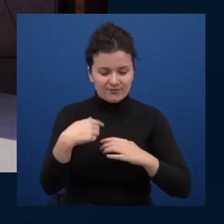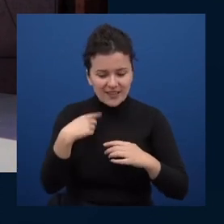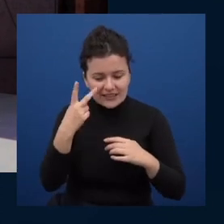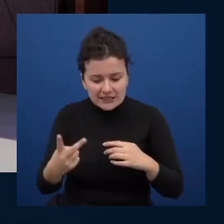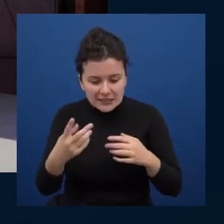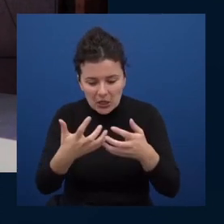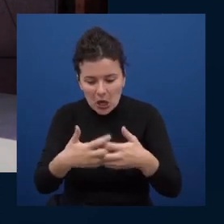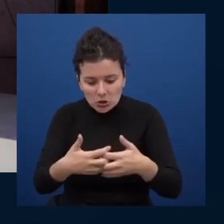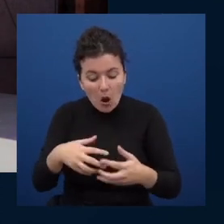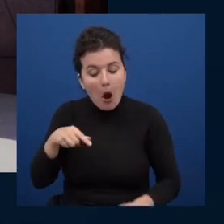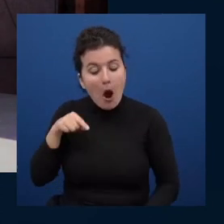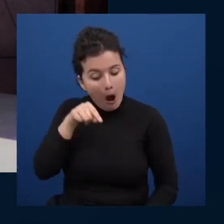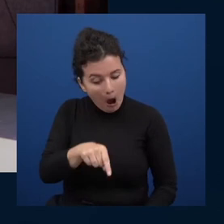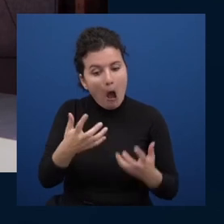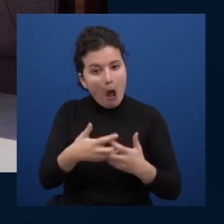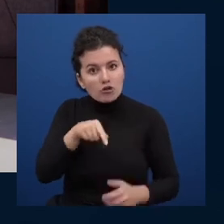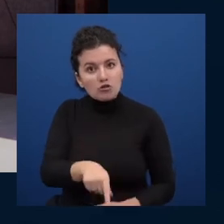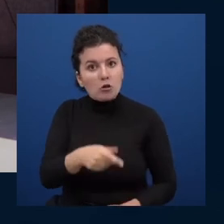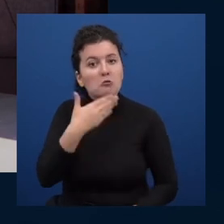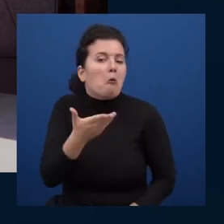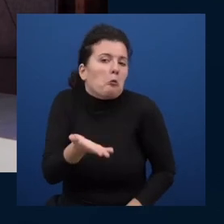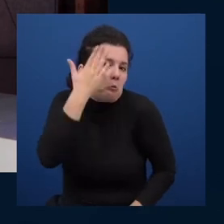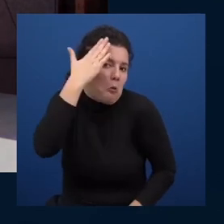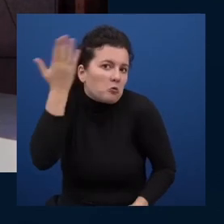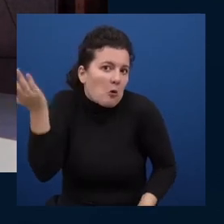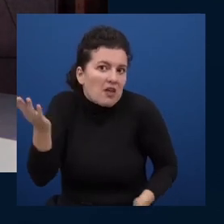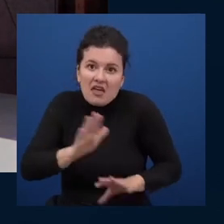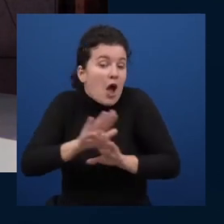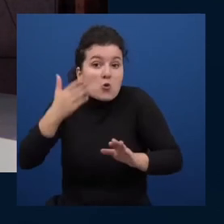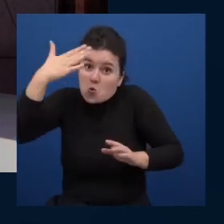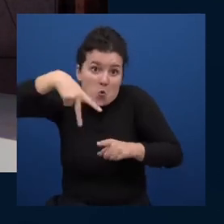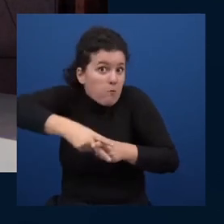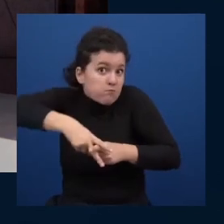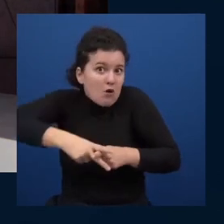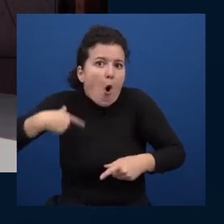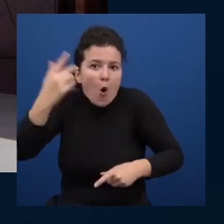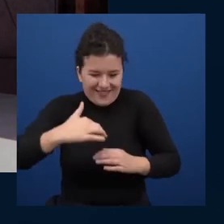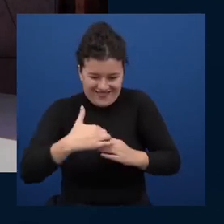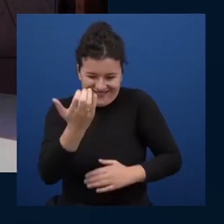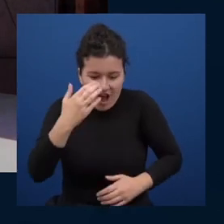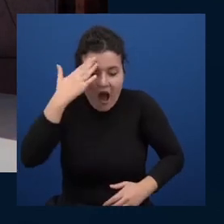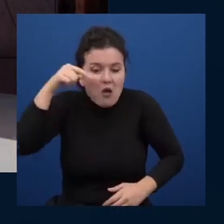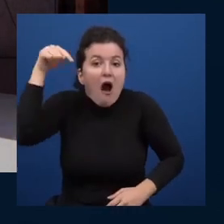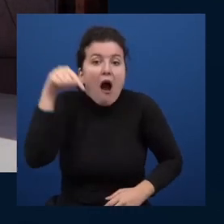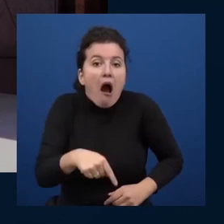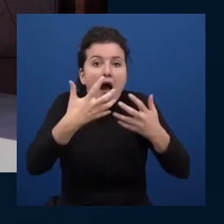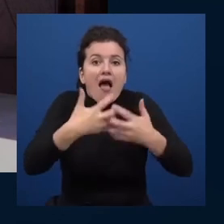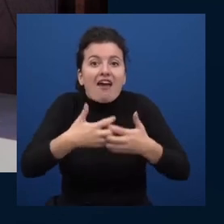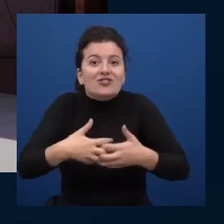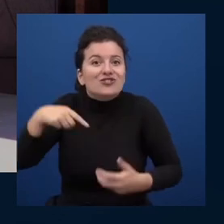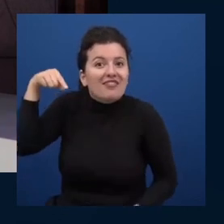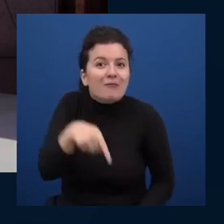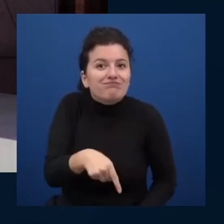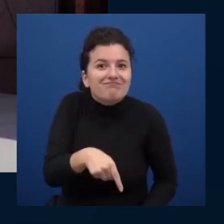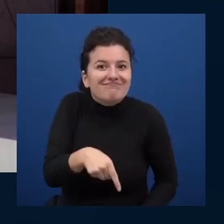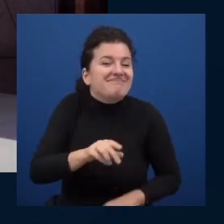there's an engine there that's good information i'm not saying we're gonna be mechanics it's just whenever you get a car you flip it yeah yeah there's an engine in the